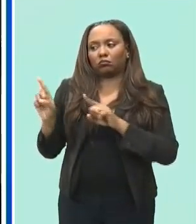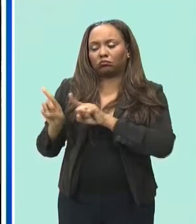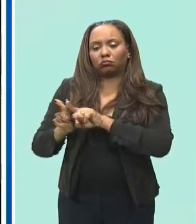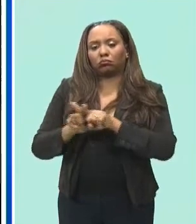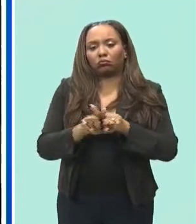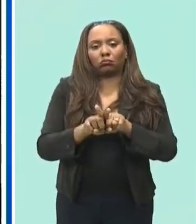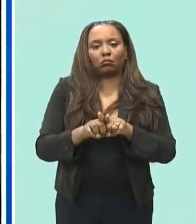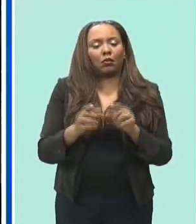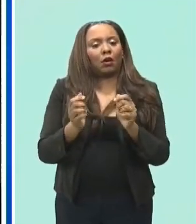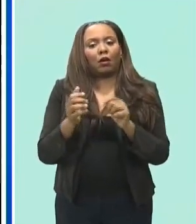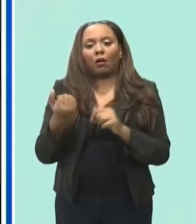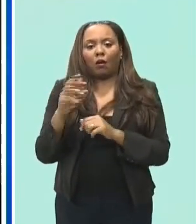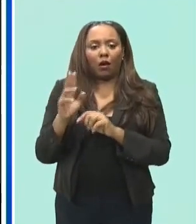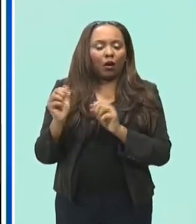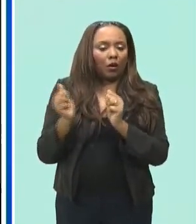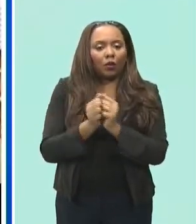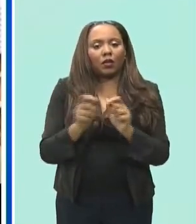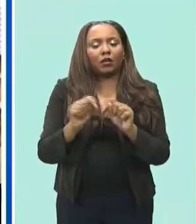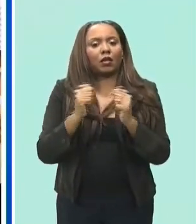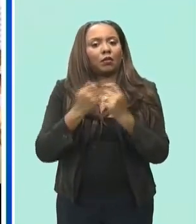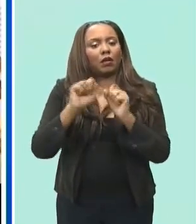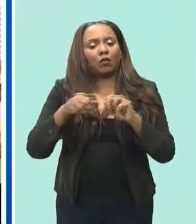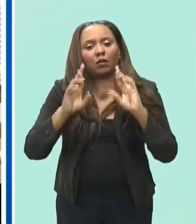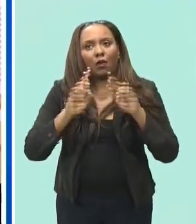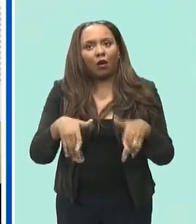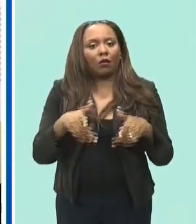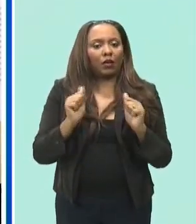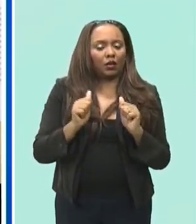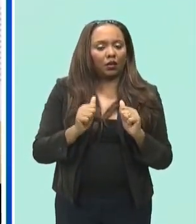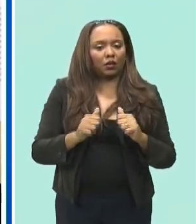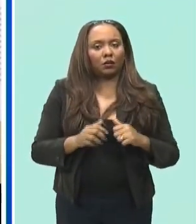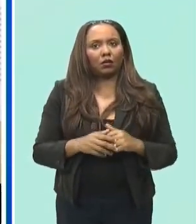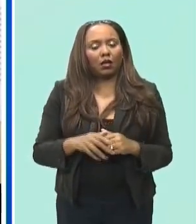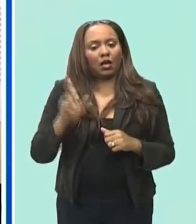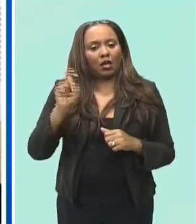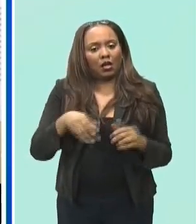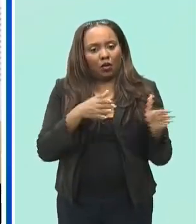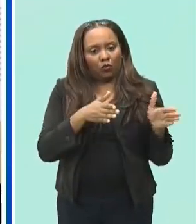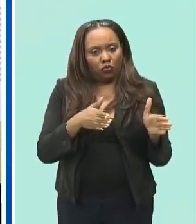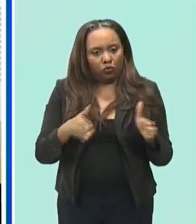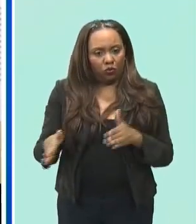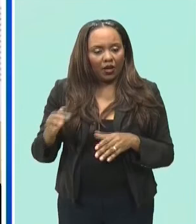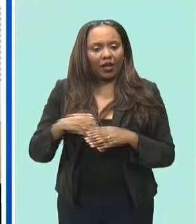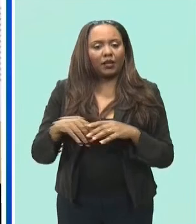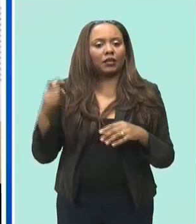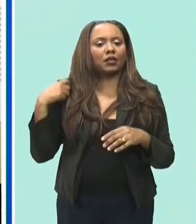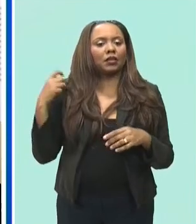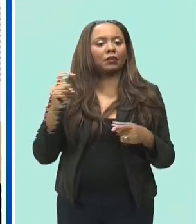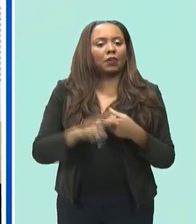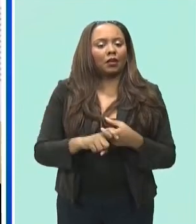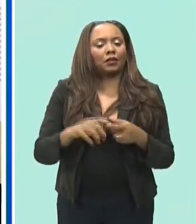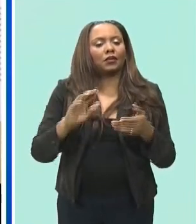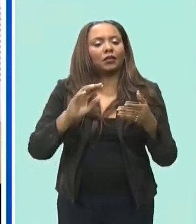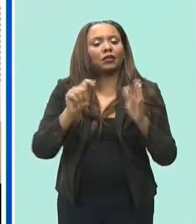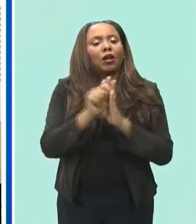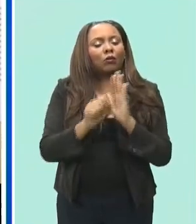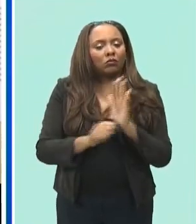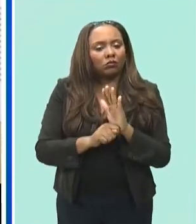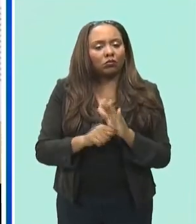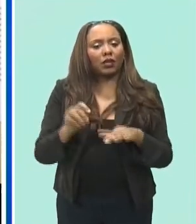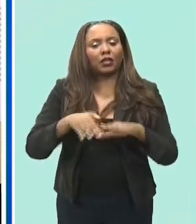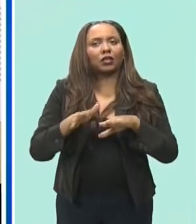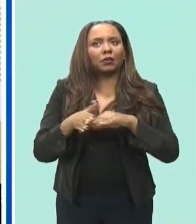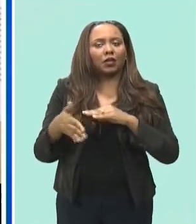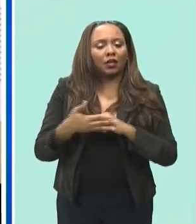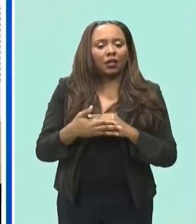can respond very quickly he says order is needed in spanish town especially among the vendors and taxi